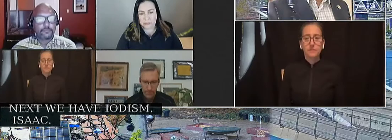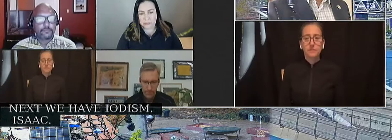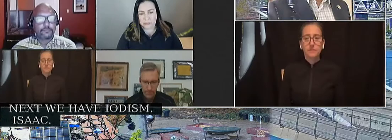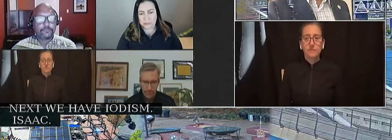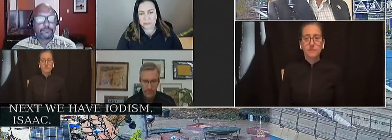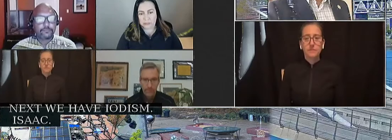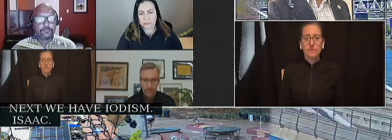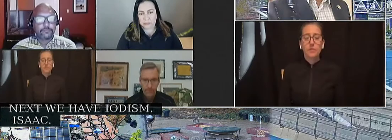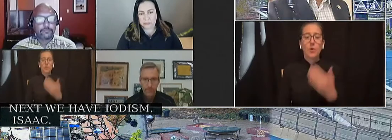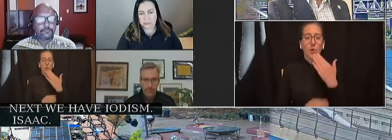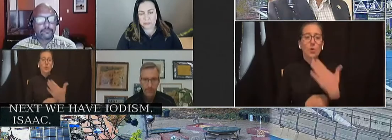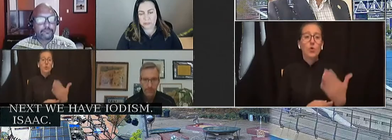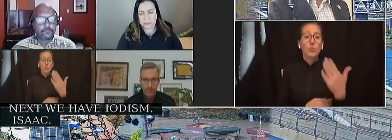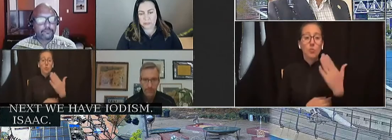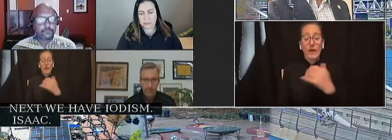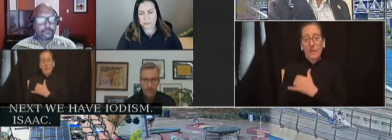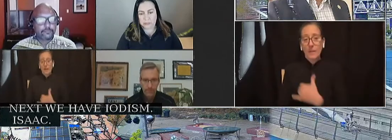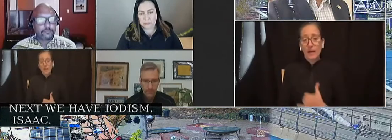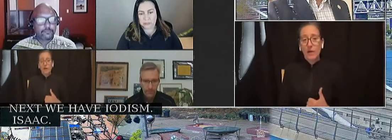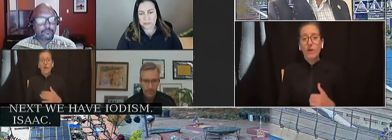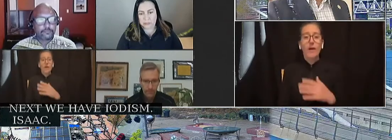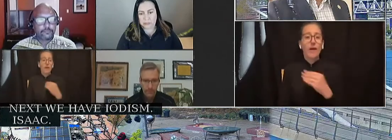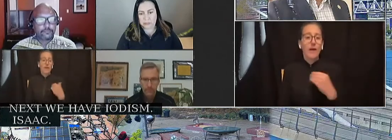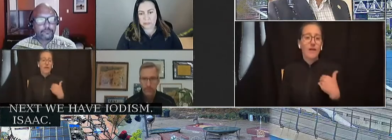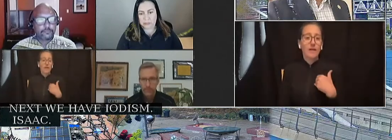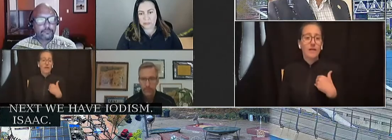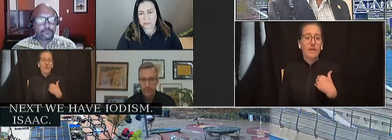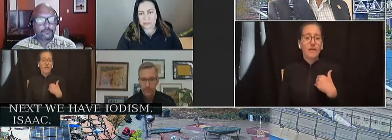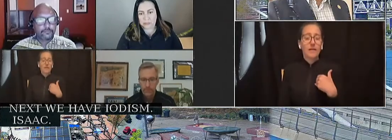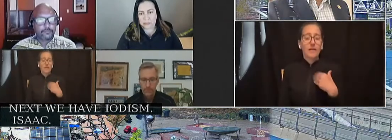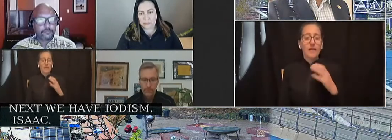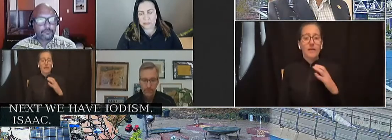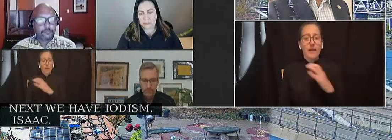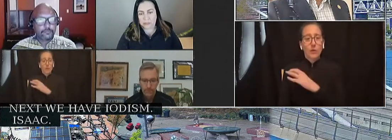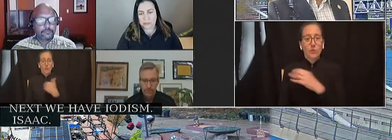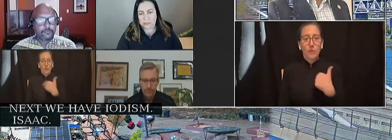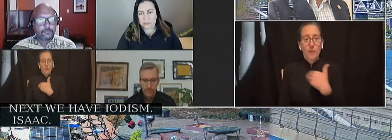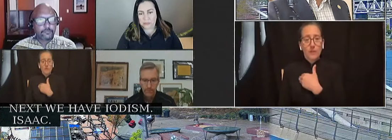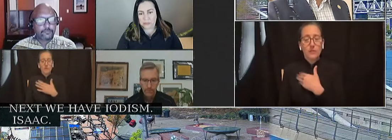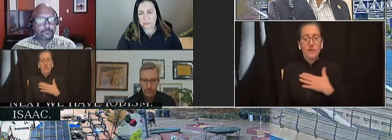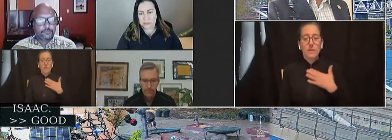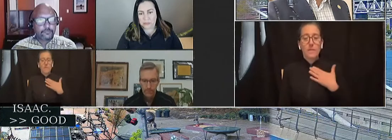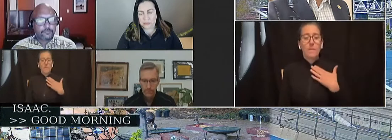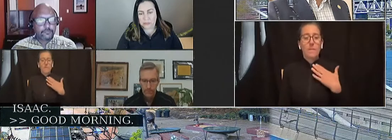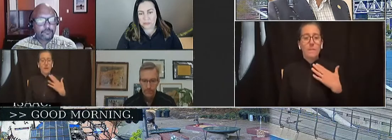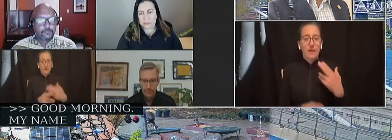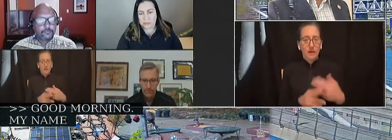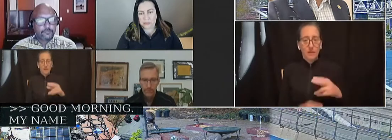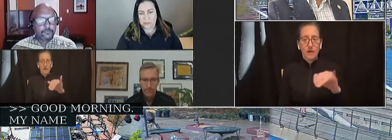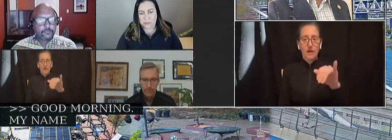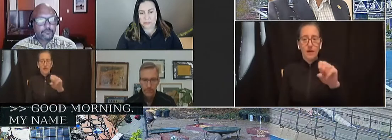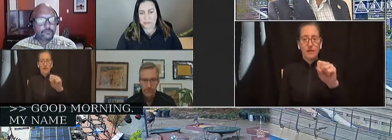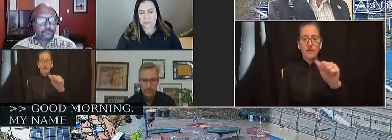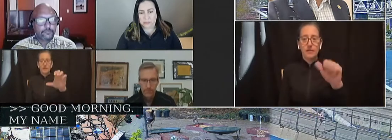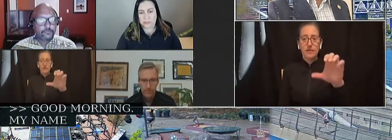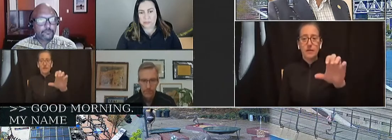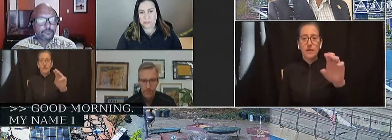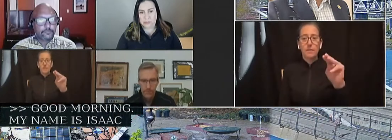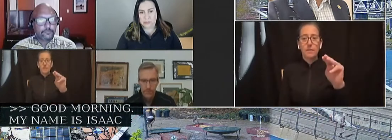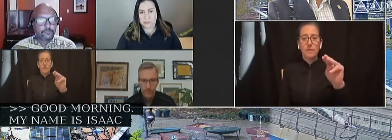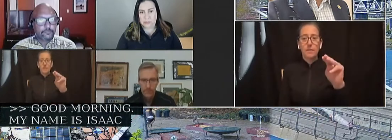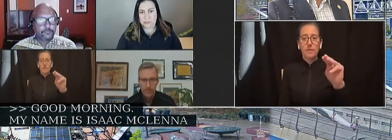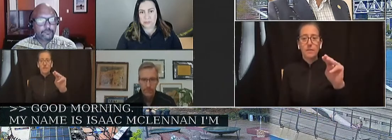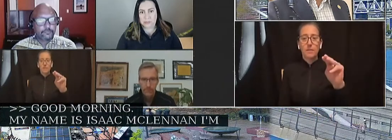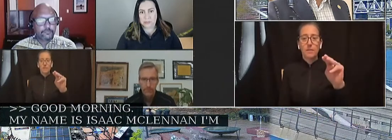Good morning, Mayor Wheeler and Portland City Council members. For the record, my name is Isaac McClennan. I'm a Vice President with Portland